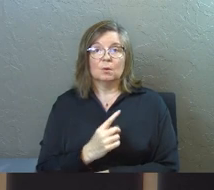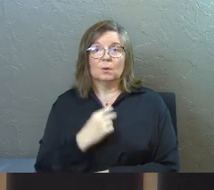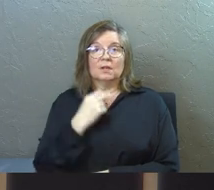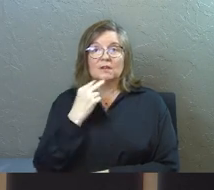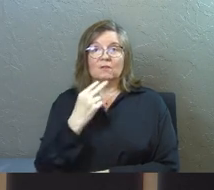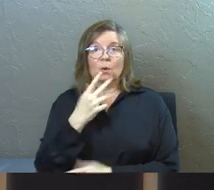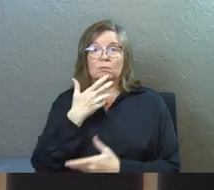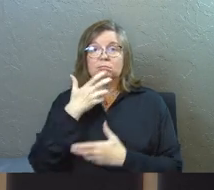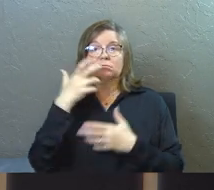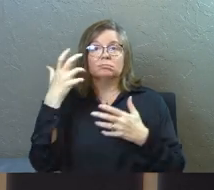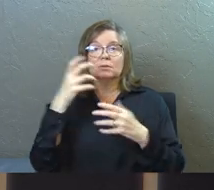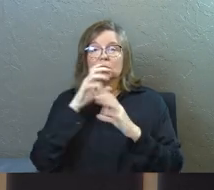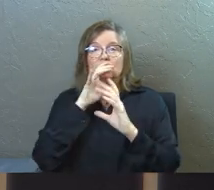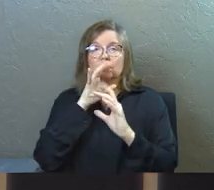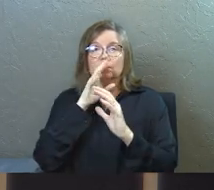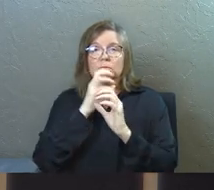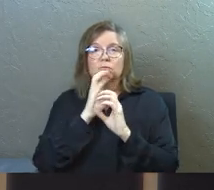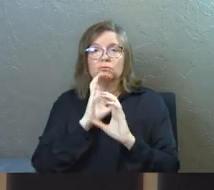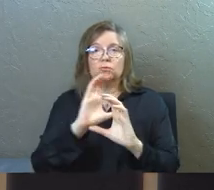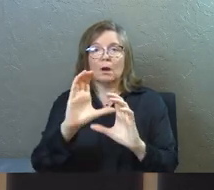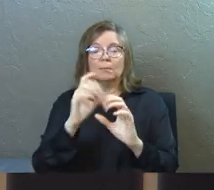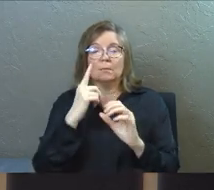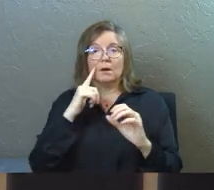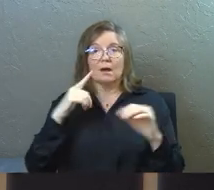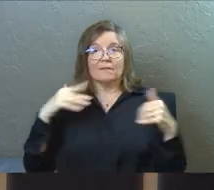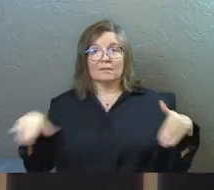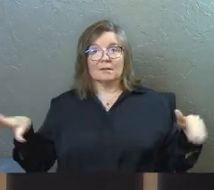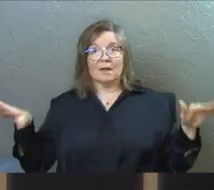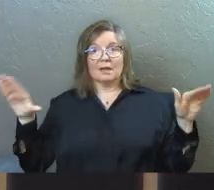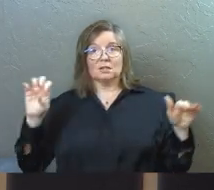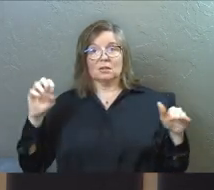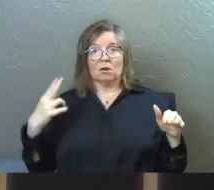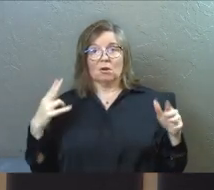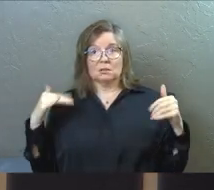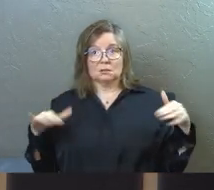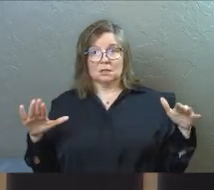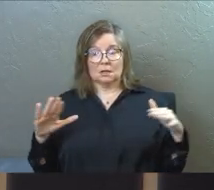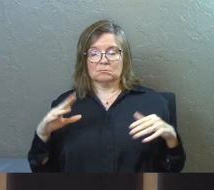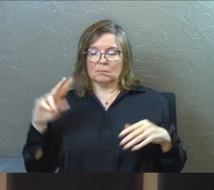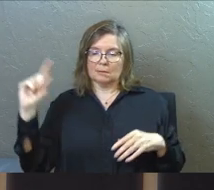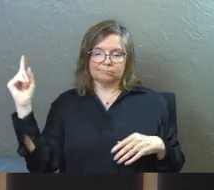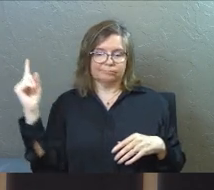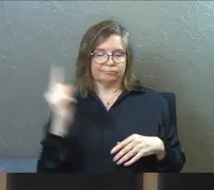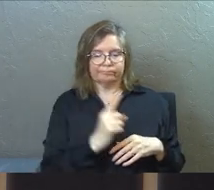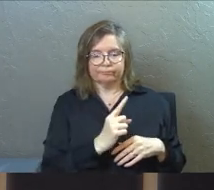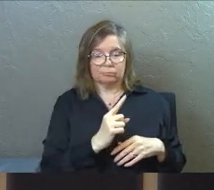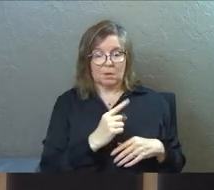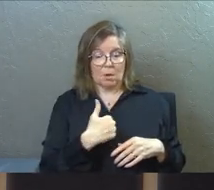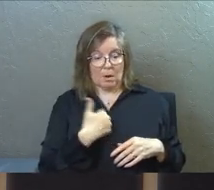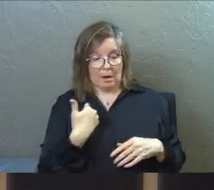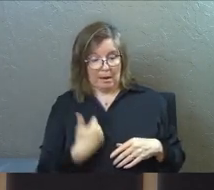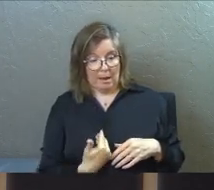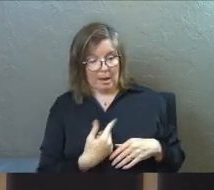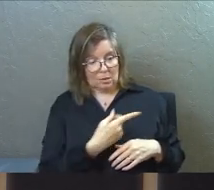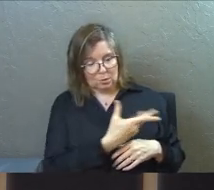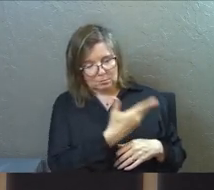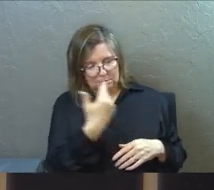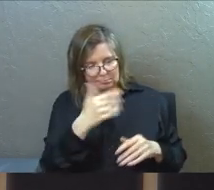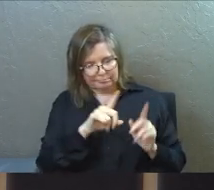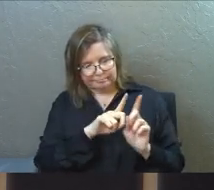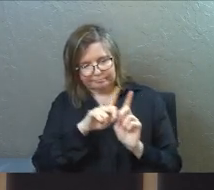archangel, right, the trumpet. And Jesus comes and he gets us that where I am, you may also be